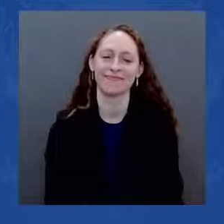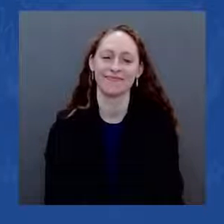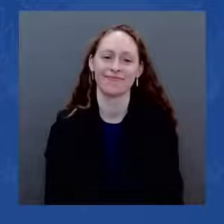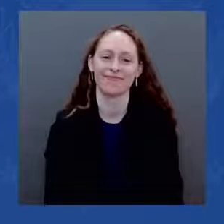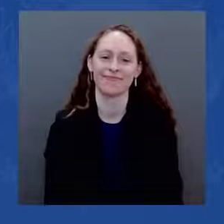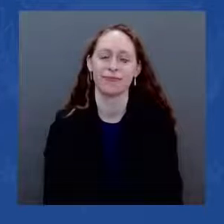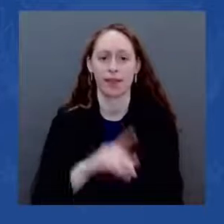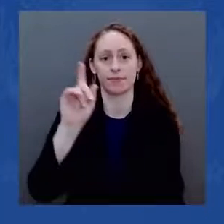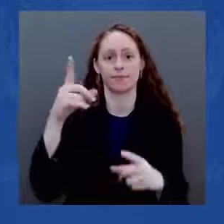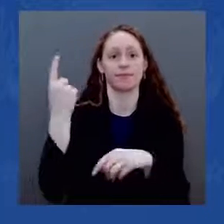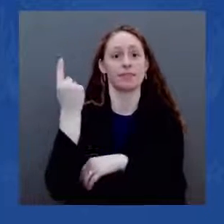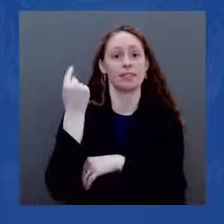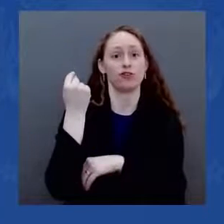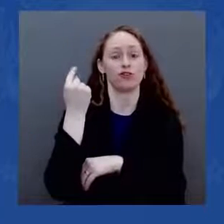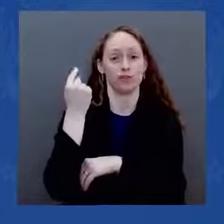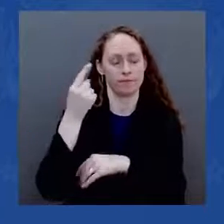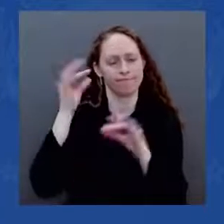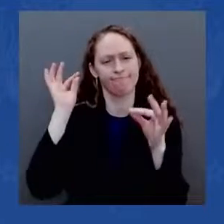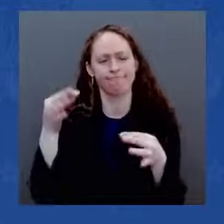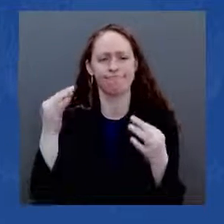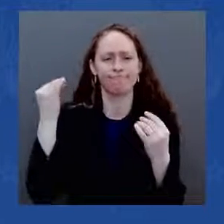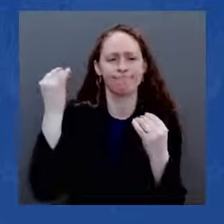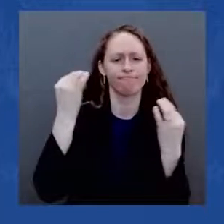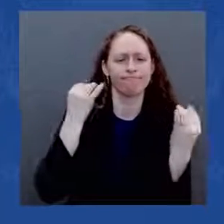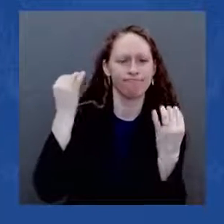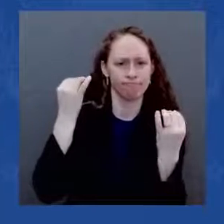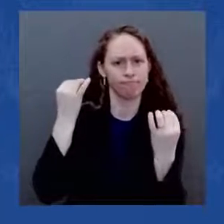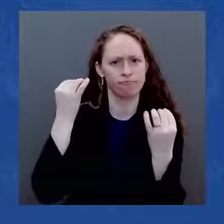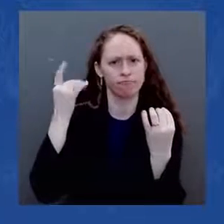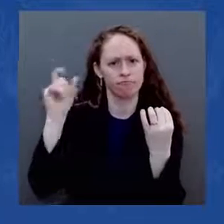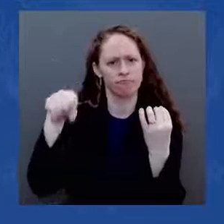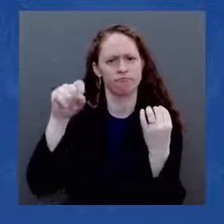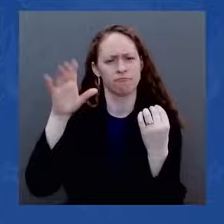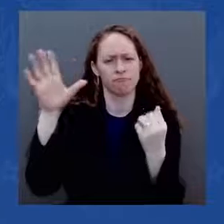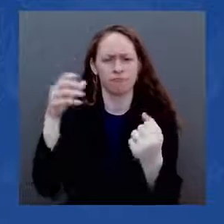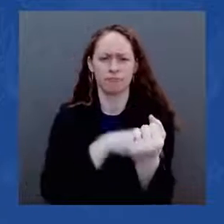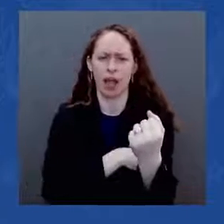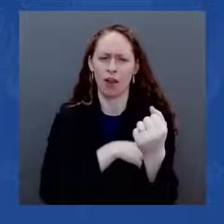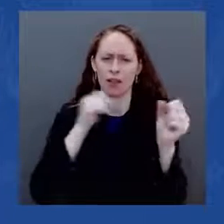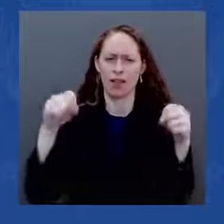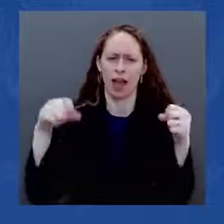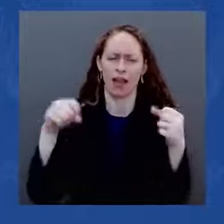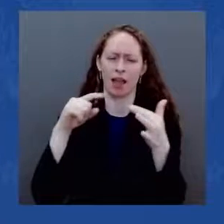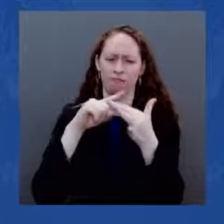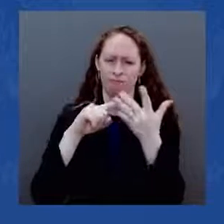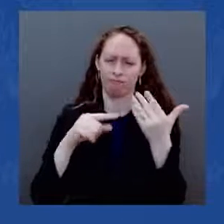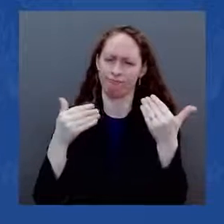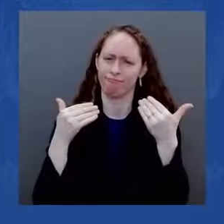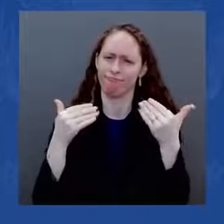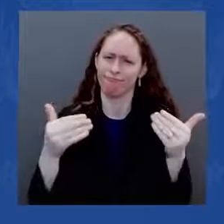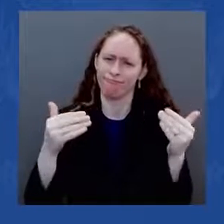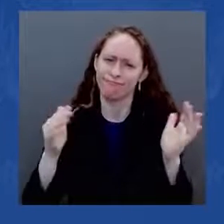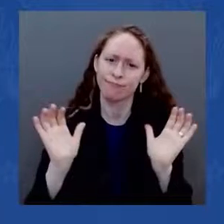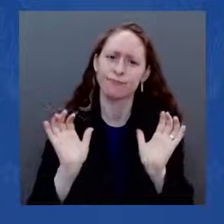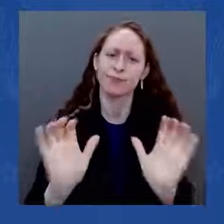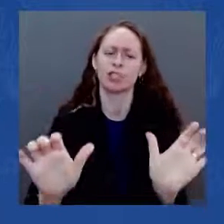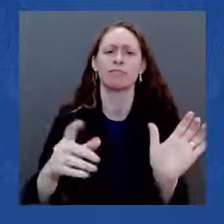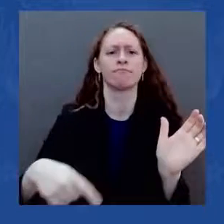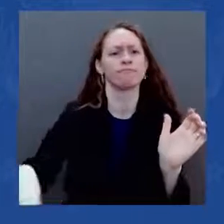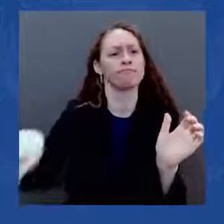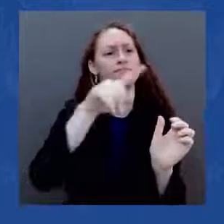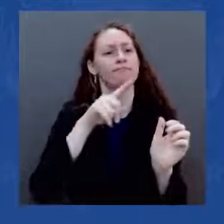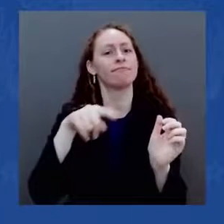presidency to help everyday Americans, to bring people together, to rebuild our country. He and Vice President